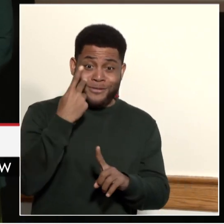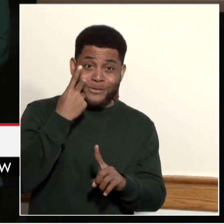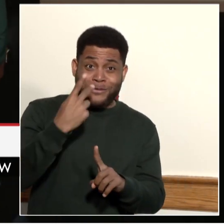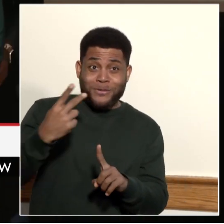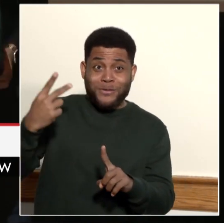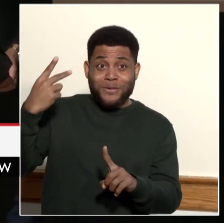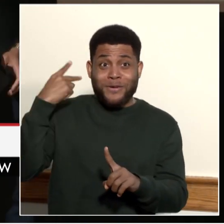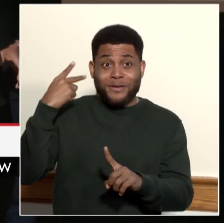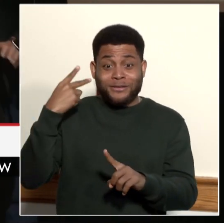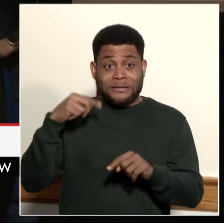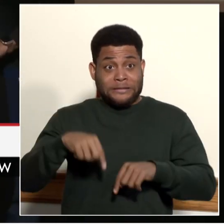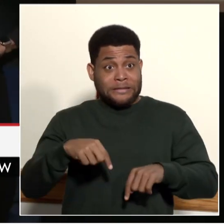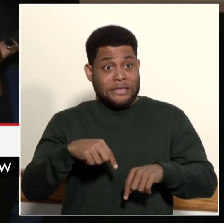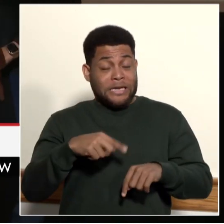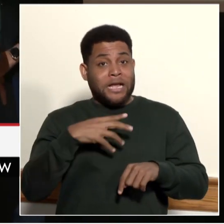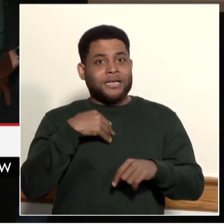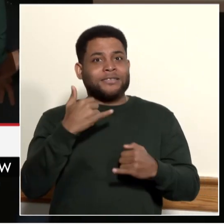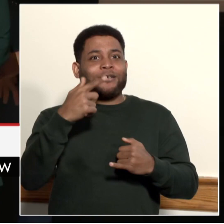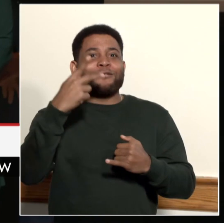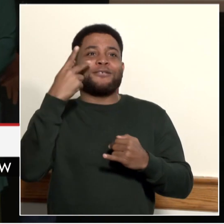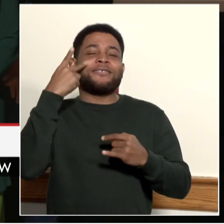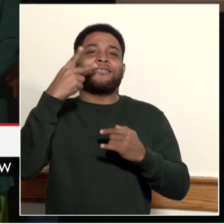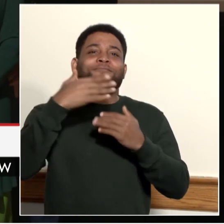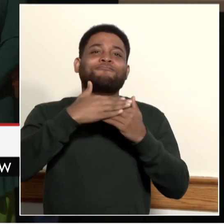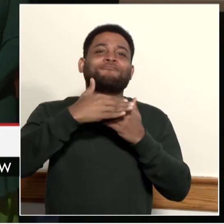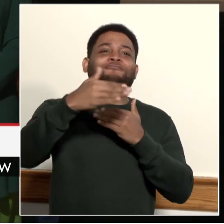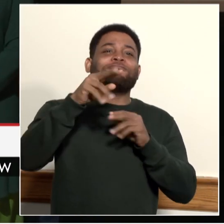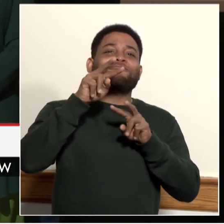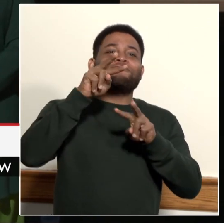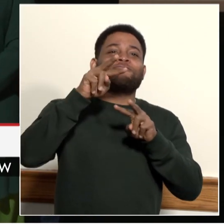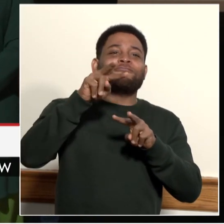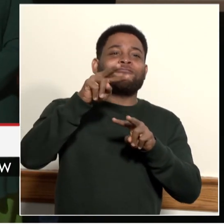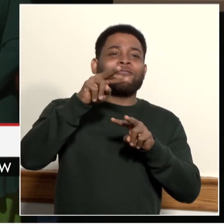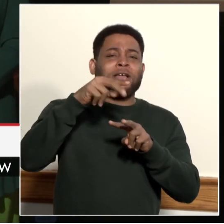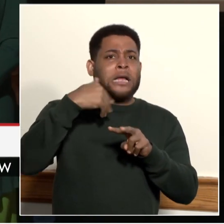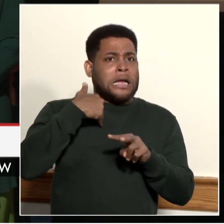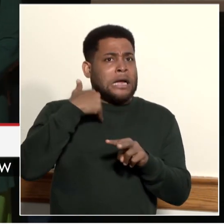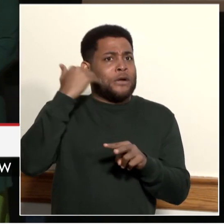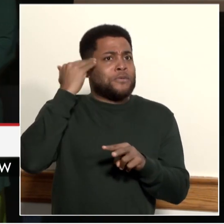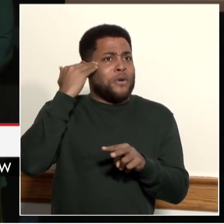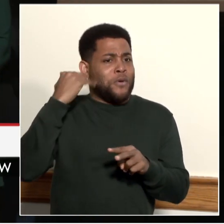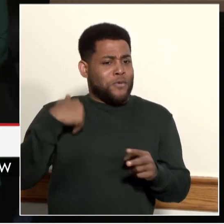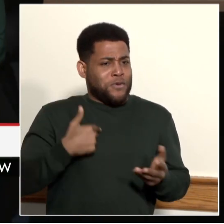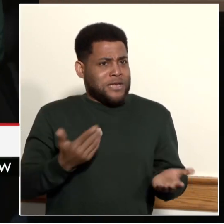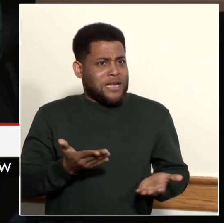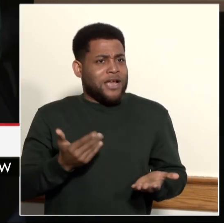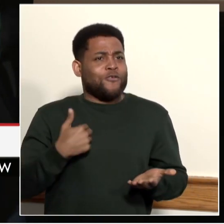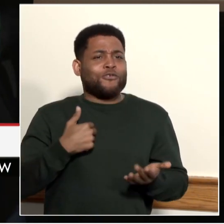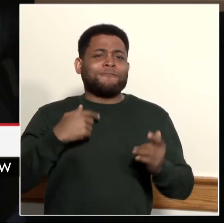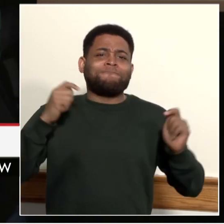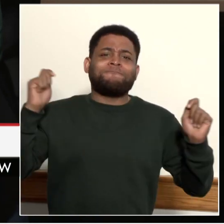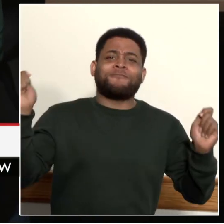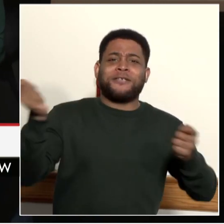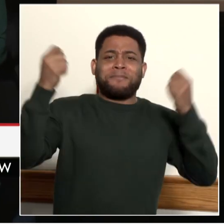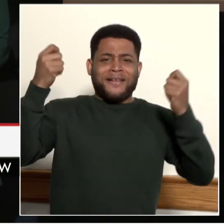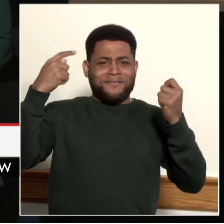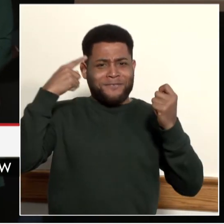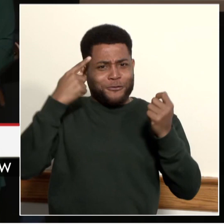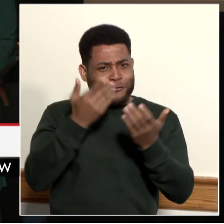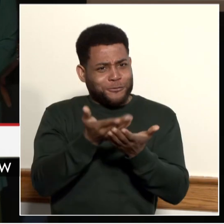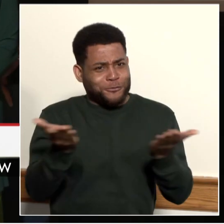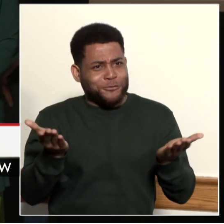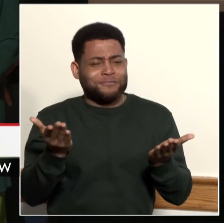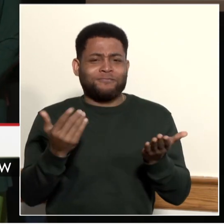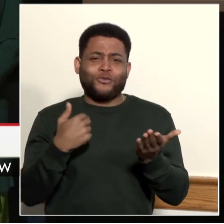future, know that our entire school community is cheering you on and supporting you in every step of the way.